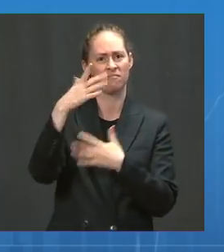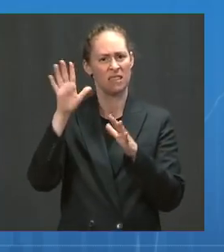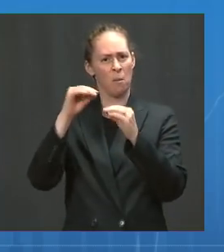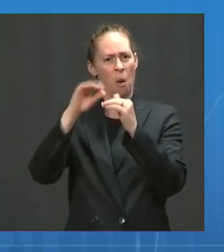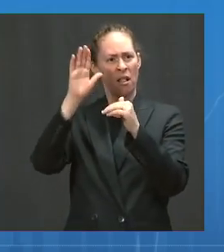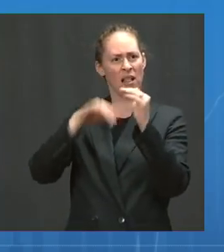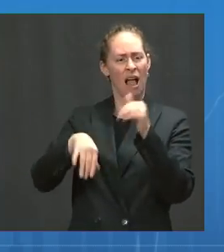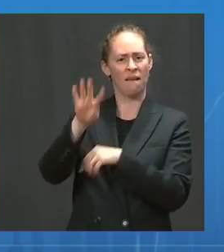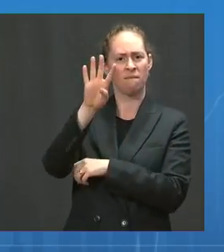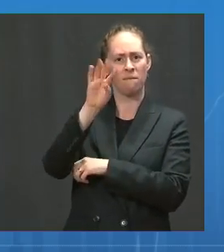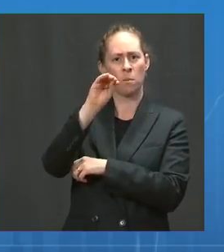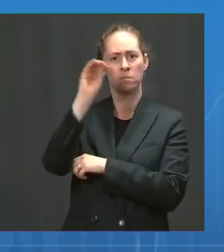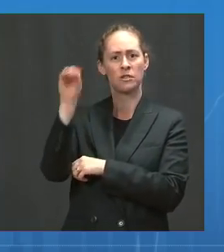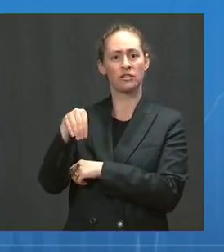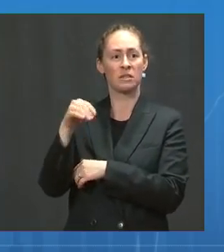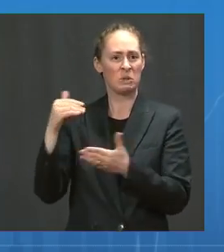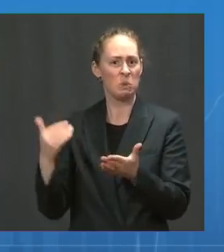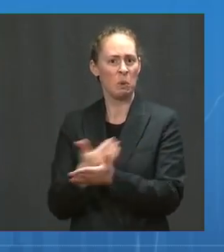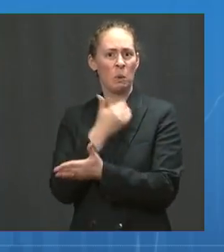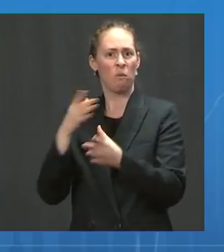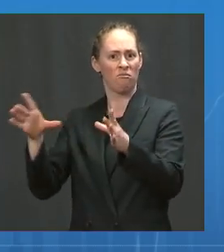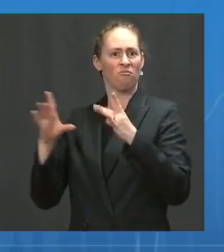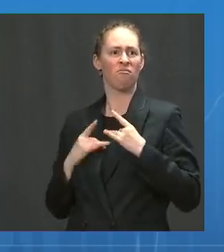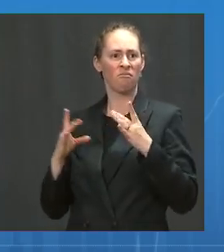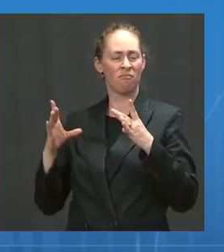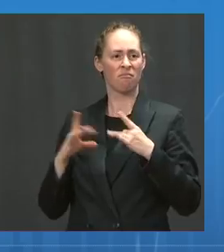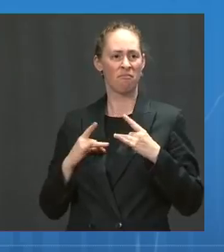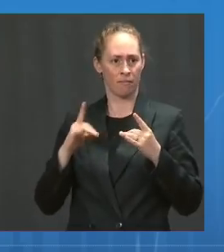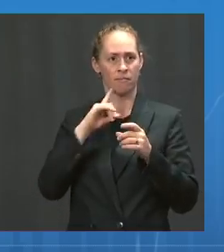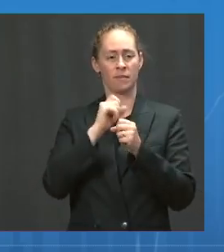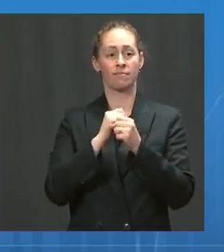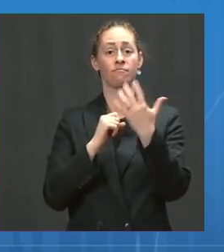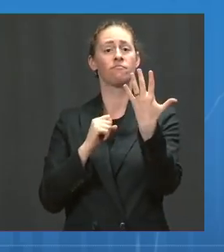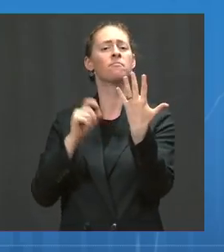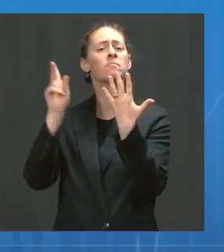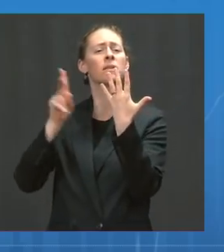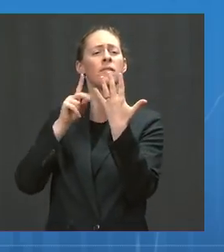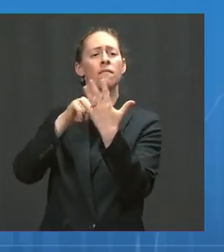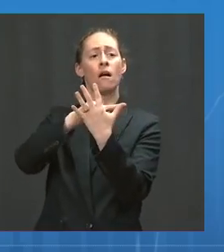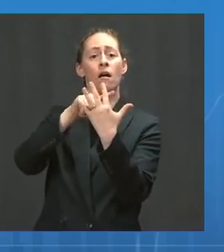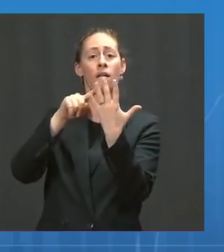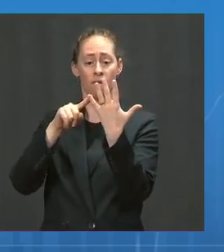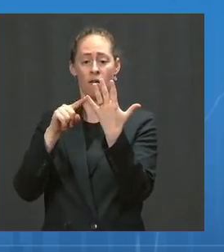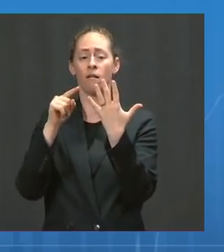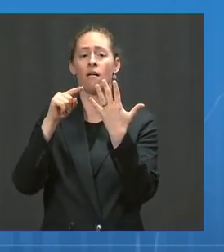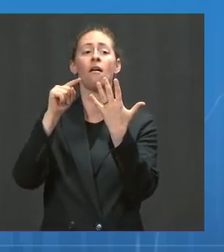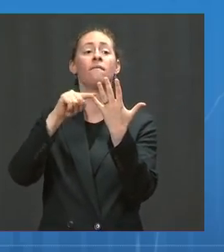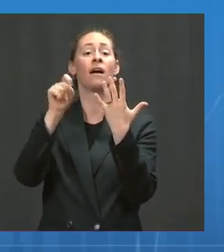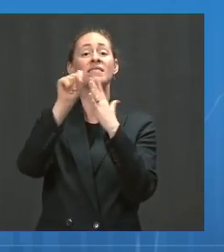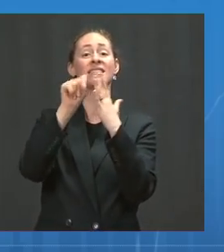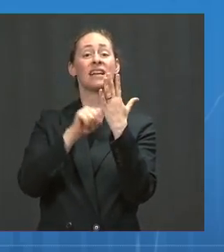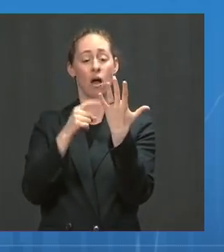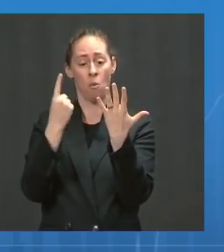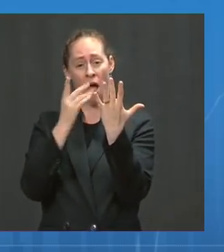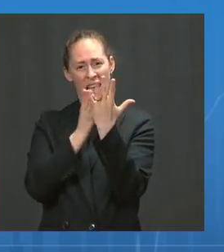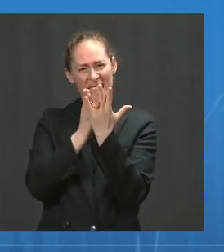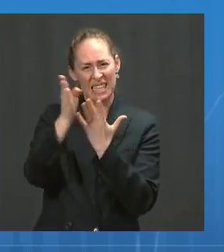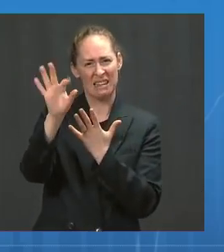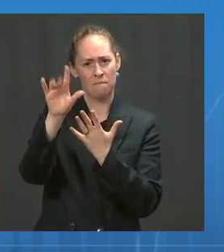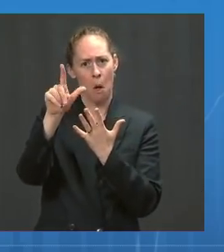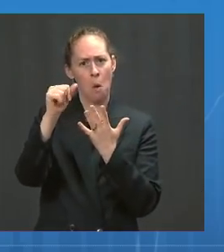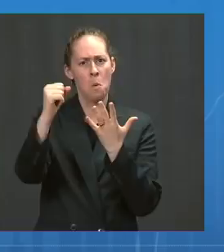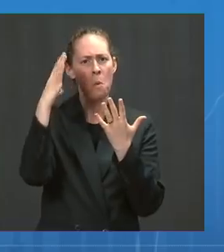with one in five of all cases occurring in Florida alone. And within